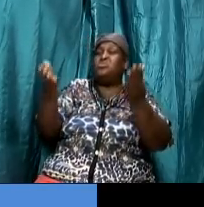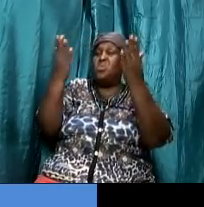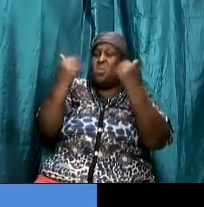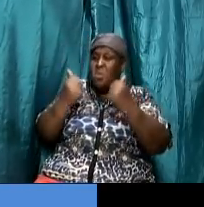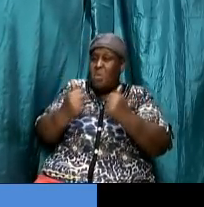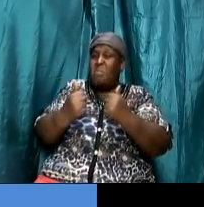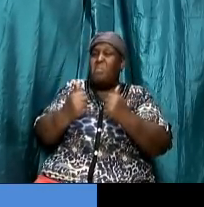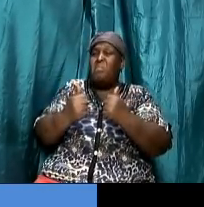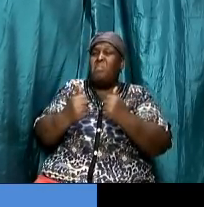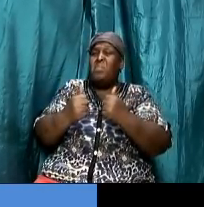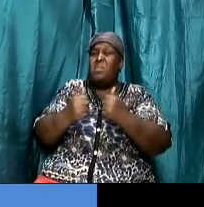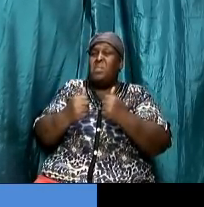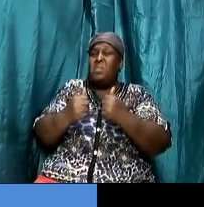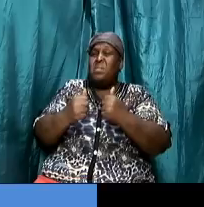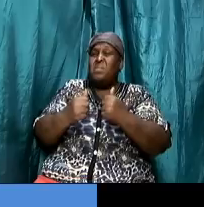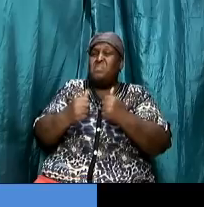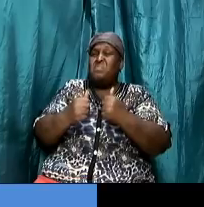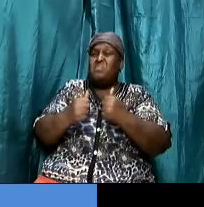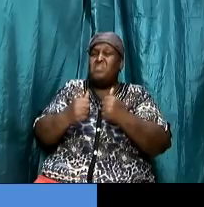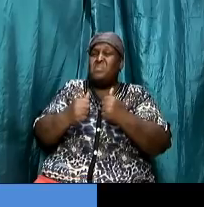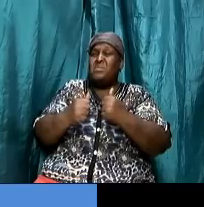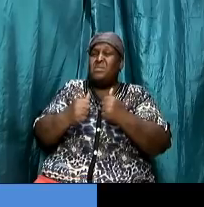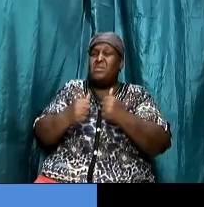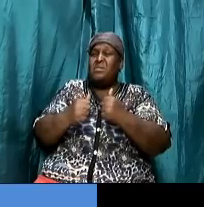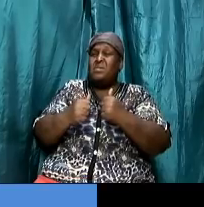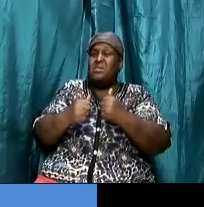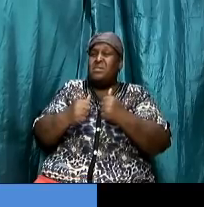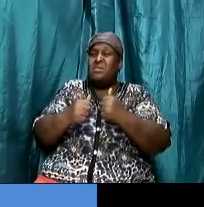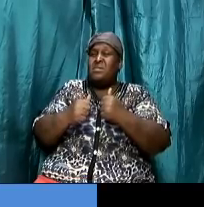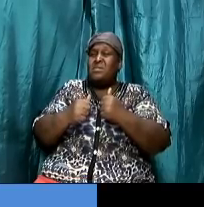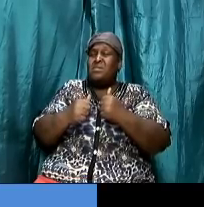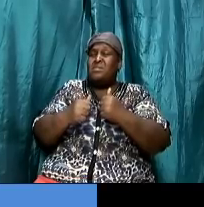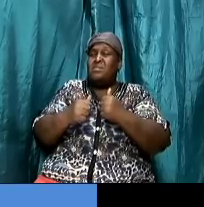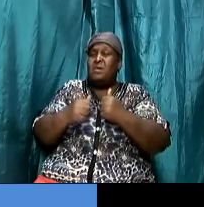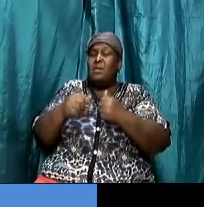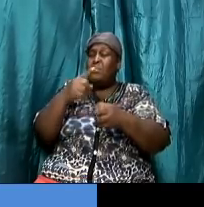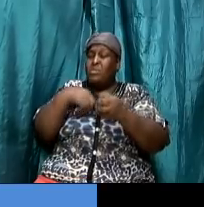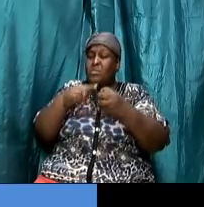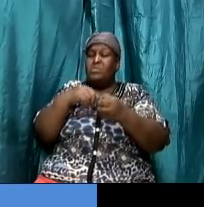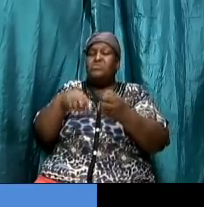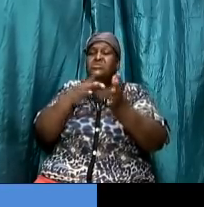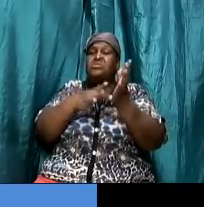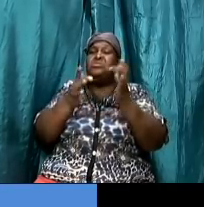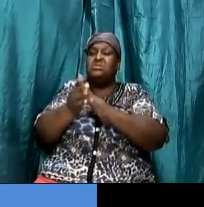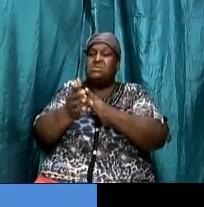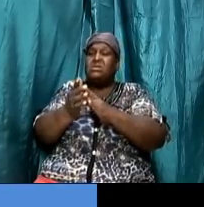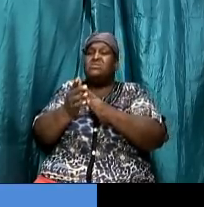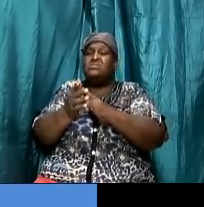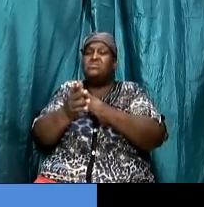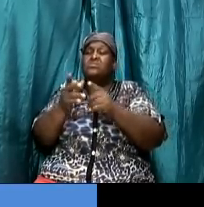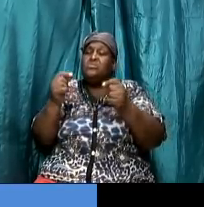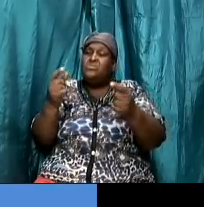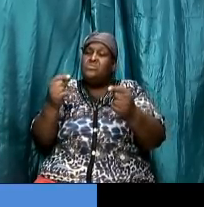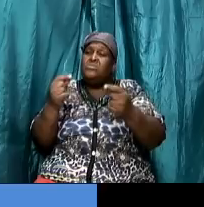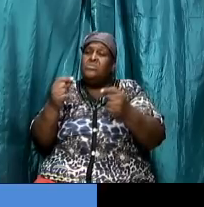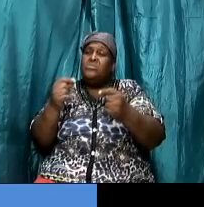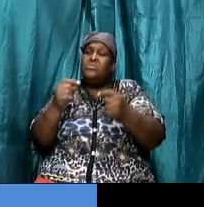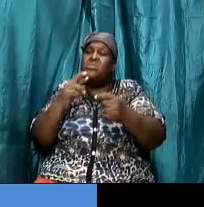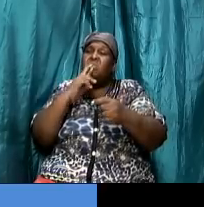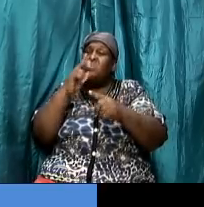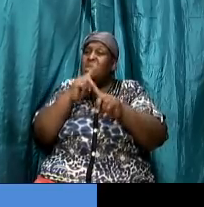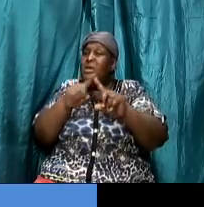was just an outline of what jesus was about to do no you really can't touch the sabbath